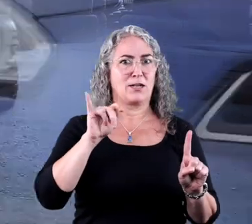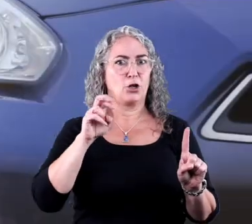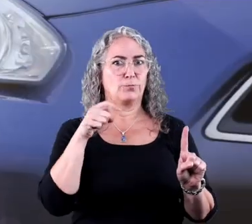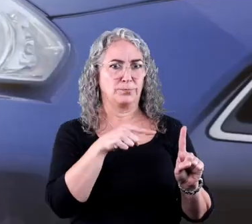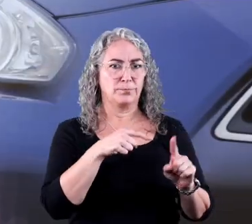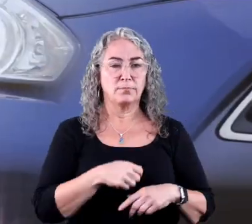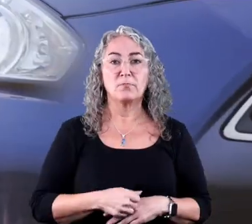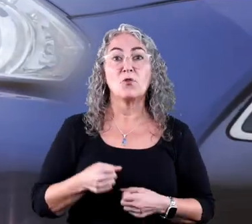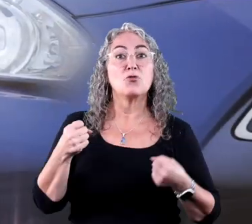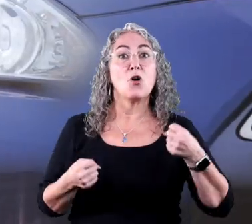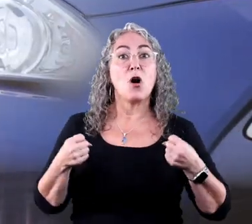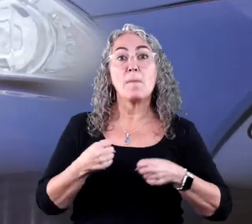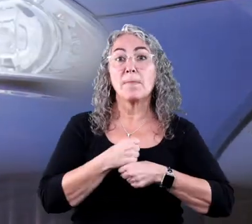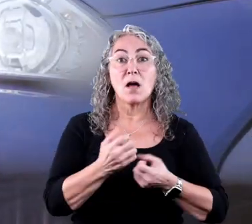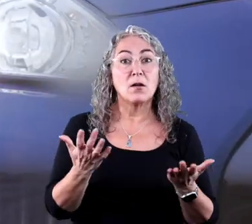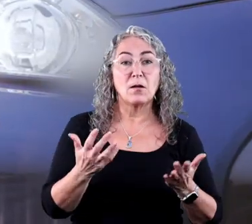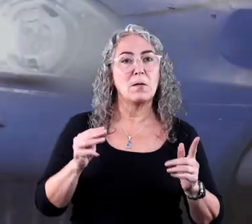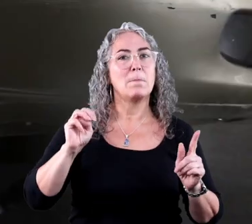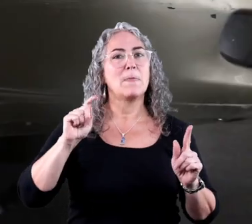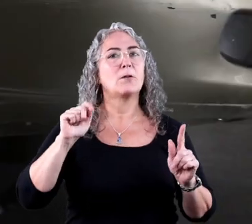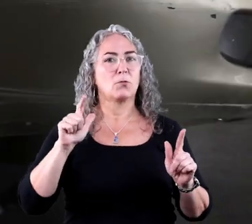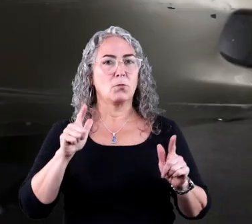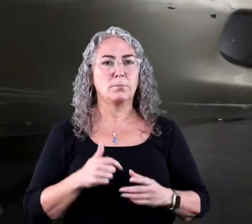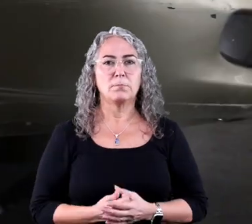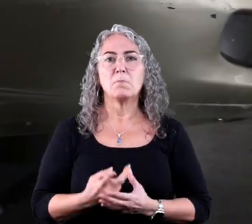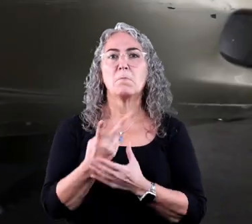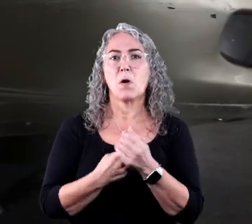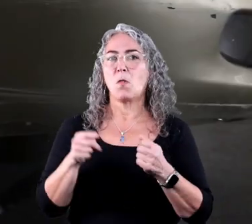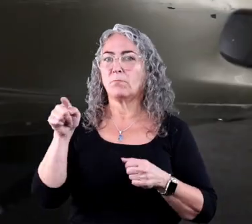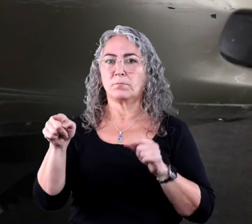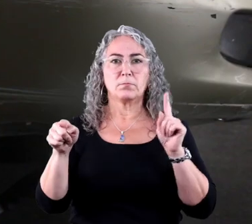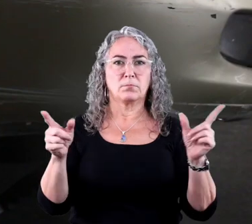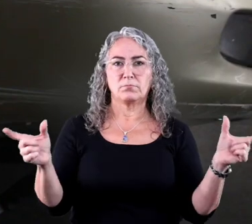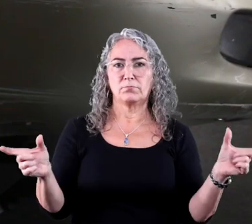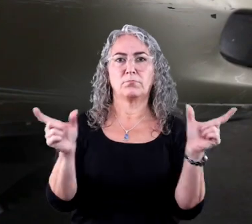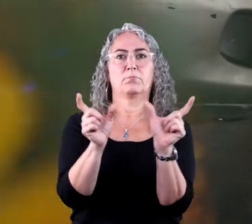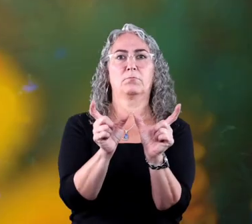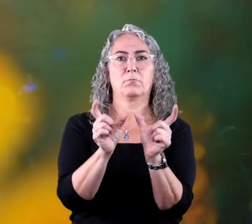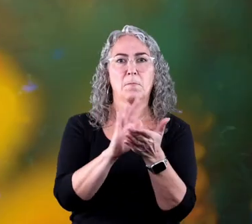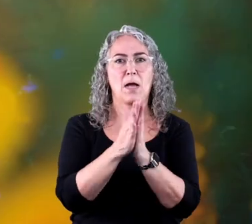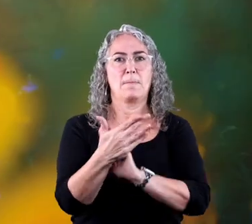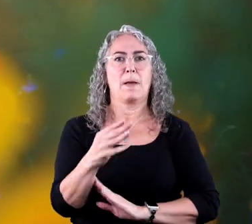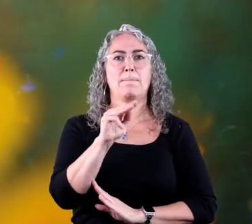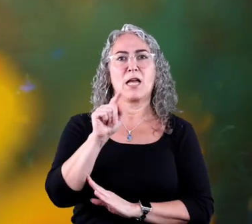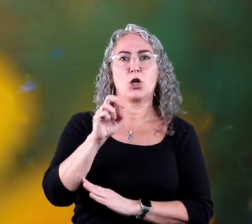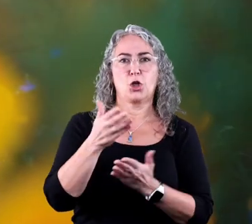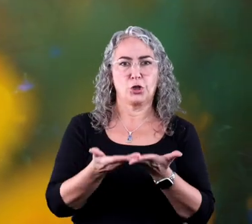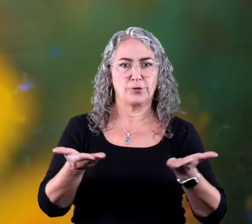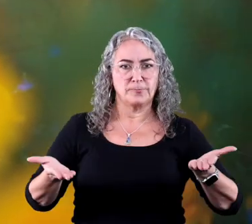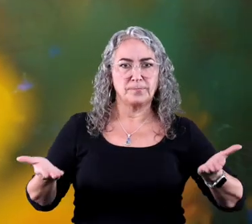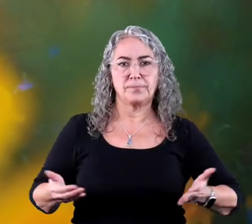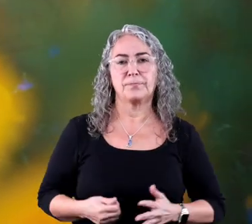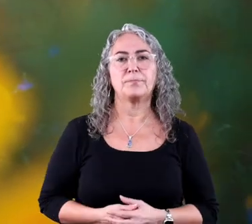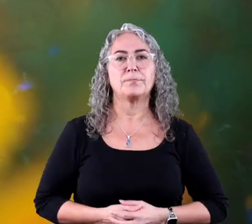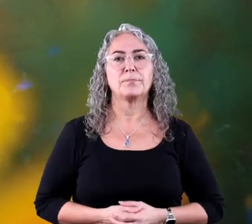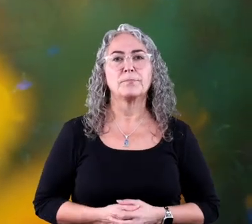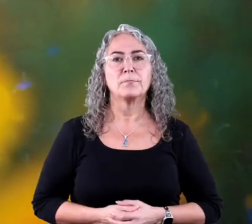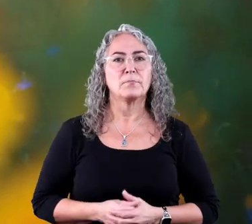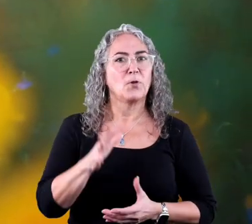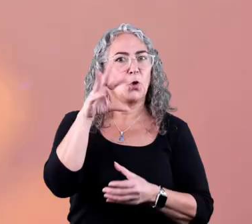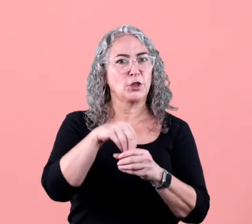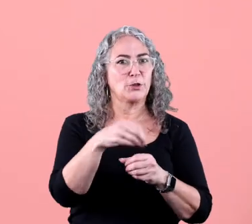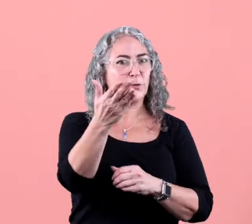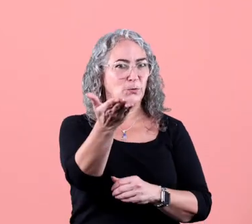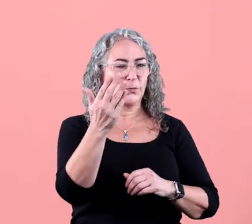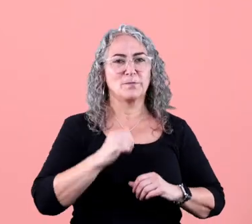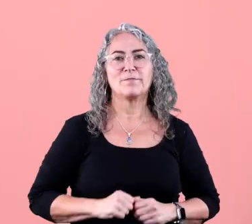and a car is made of metal. Both of these things are made up of matter. In fact, everything is made up of matter,